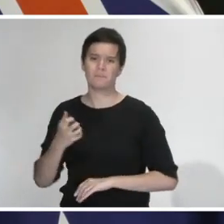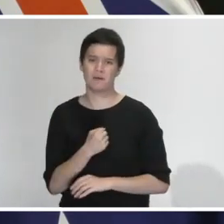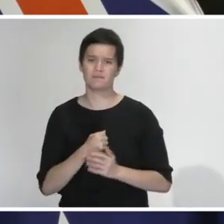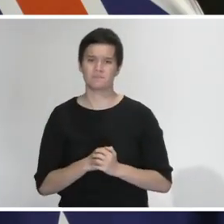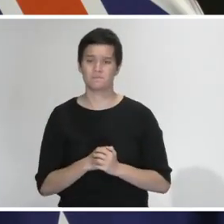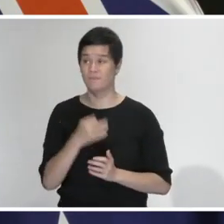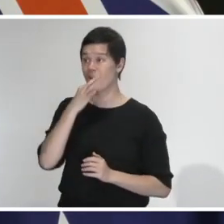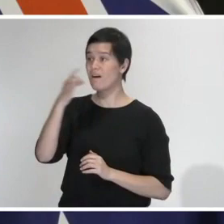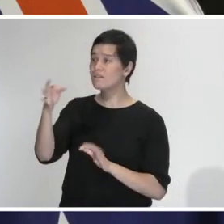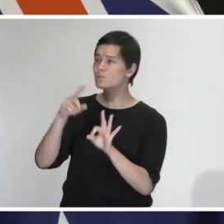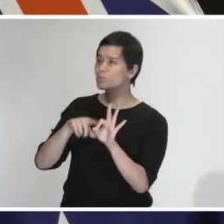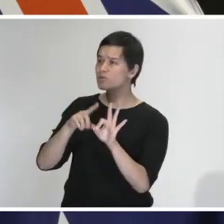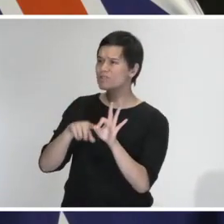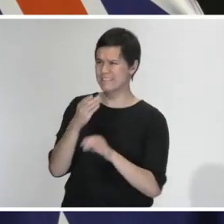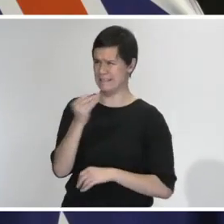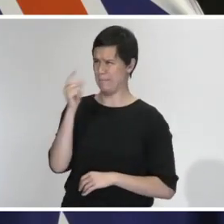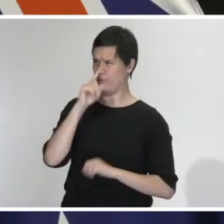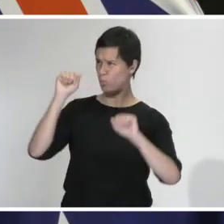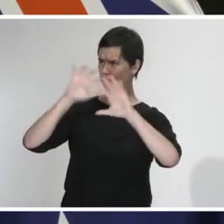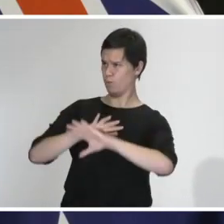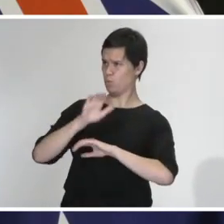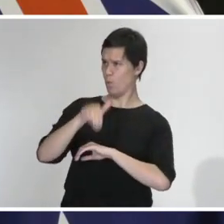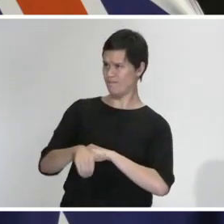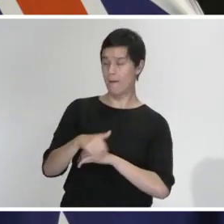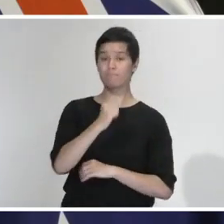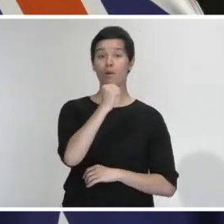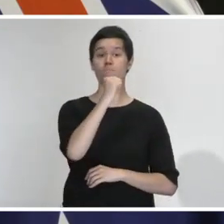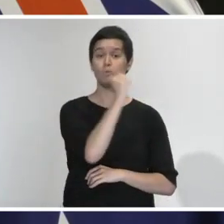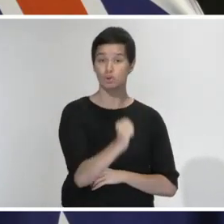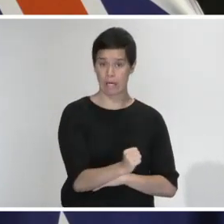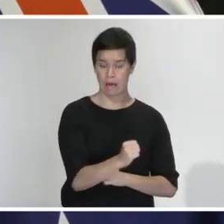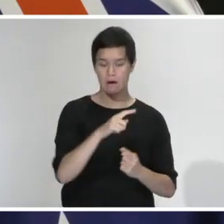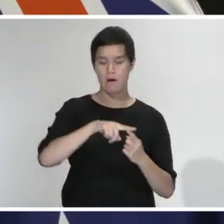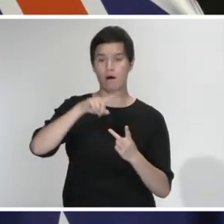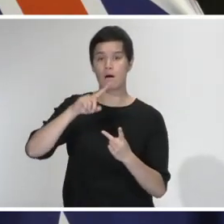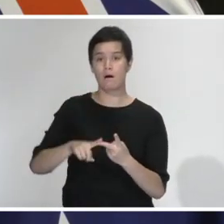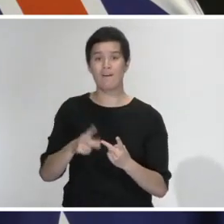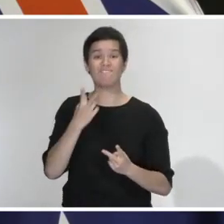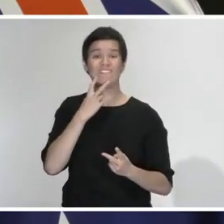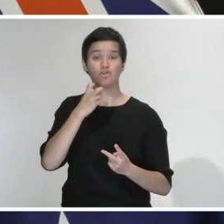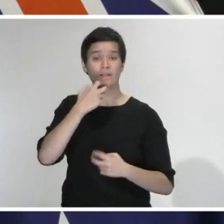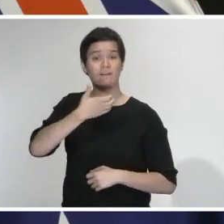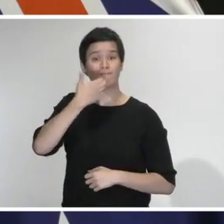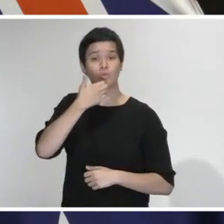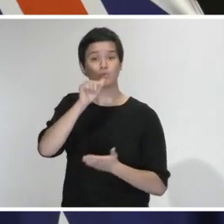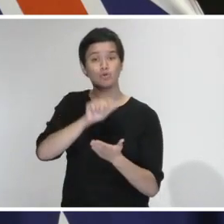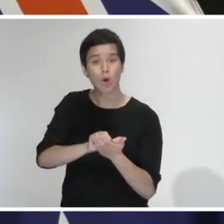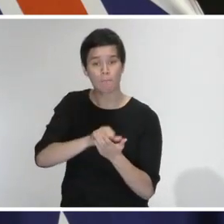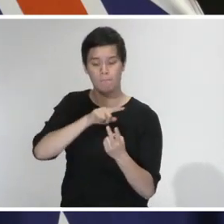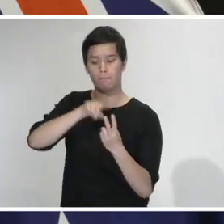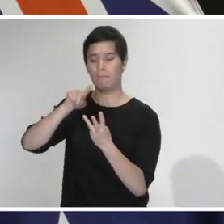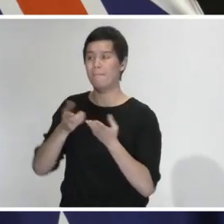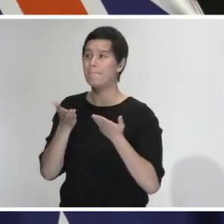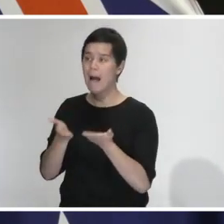There seems to be some confusion over butchers, grocers and bakers and whether they are able to operate online services.